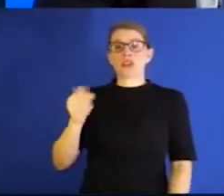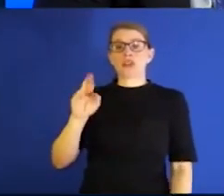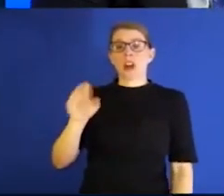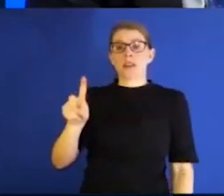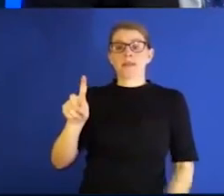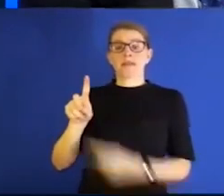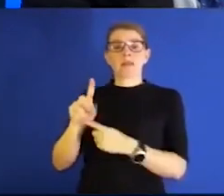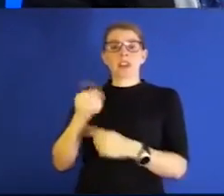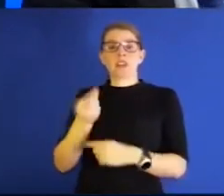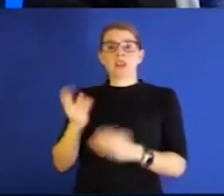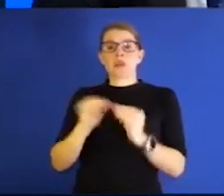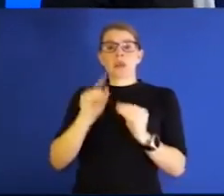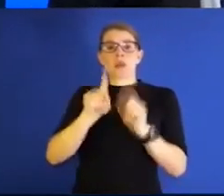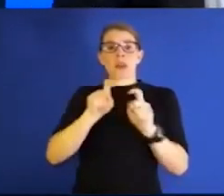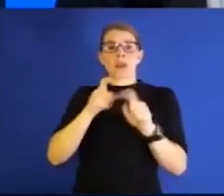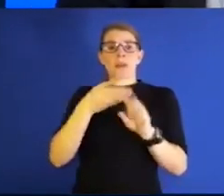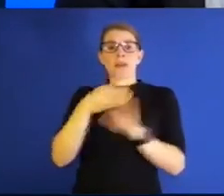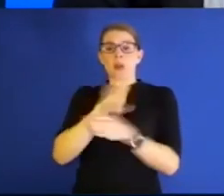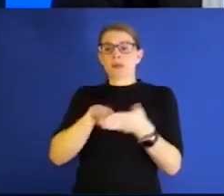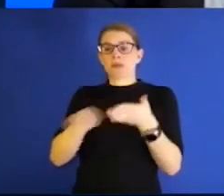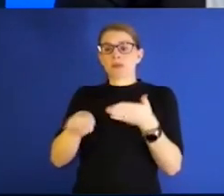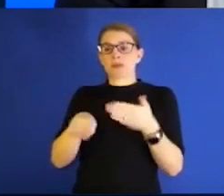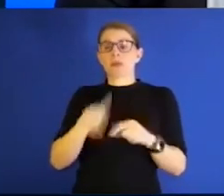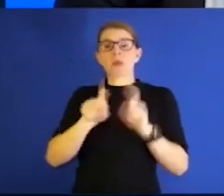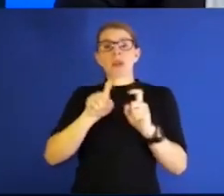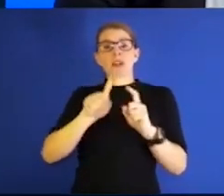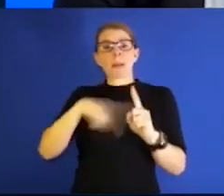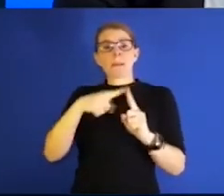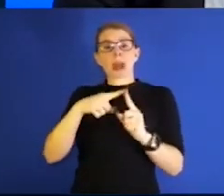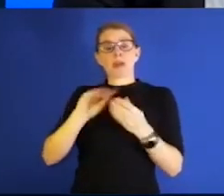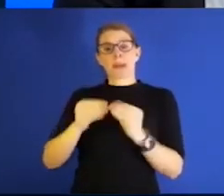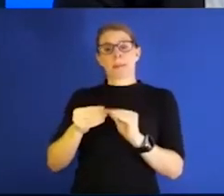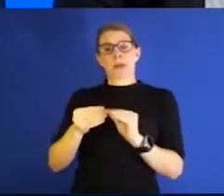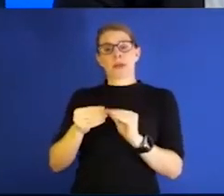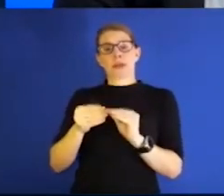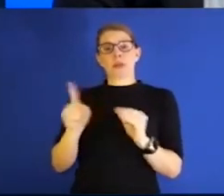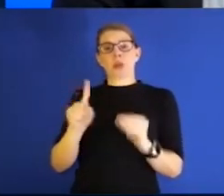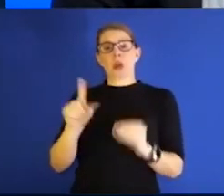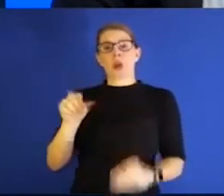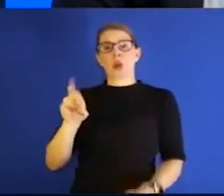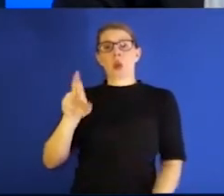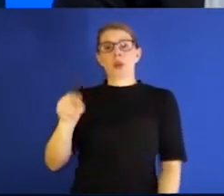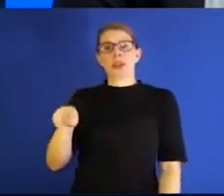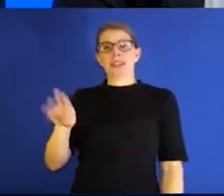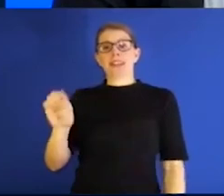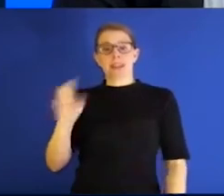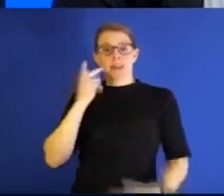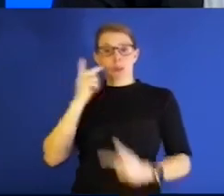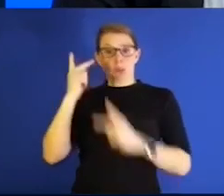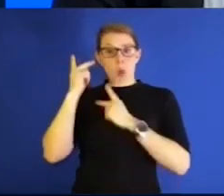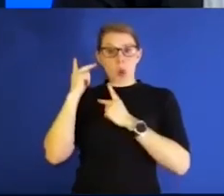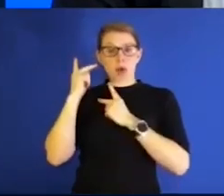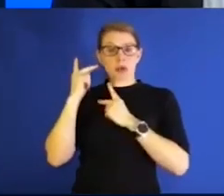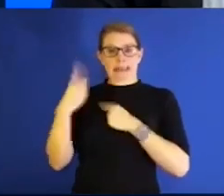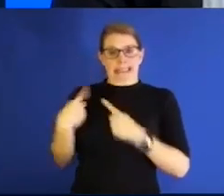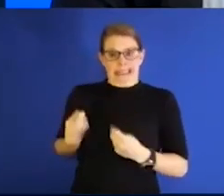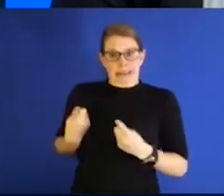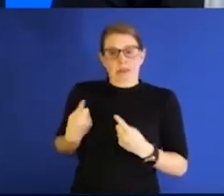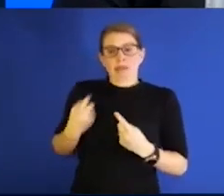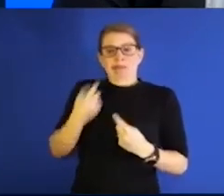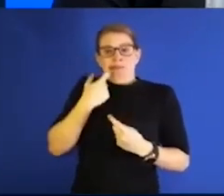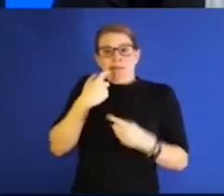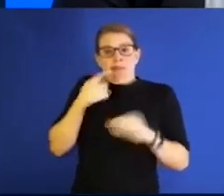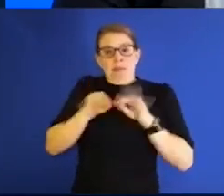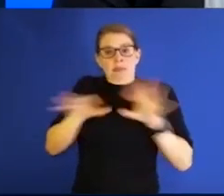before we let you go. Question about numbers at Lawrence Memorial since the current surge began. Do we